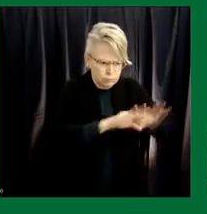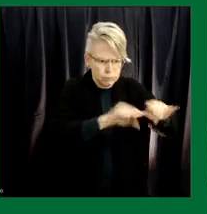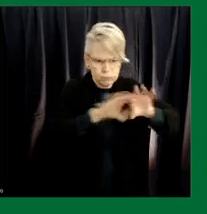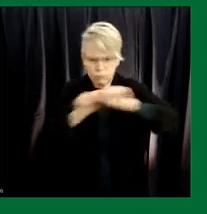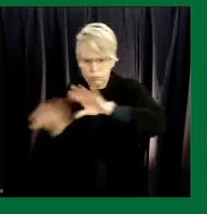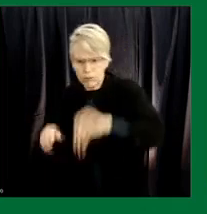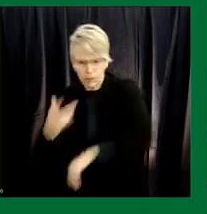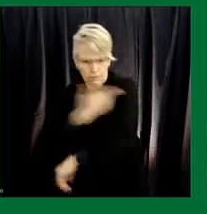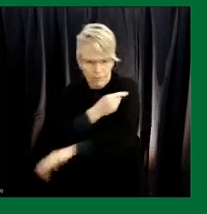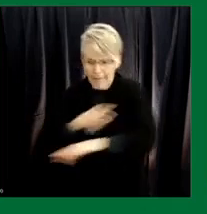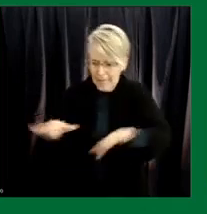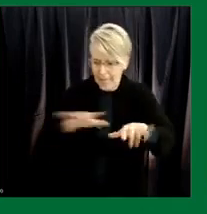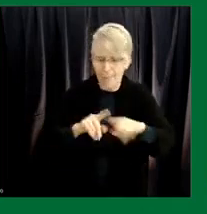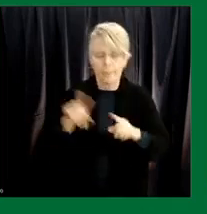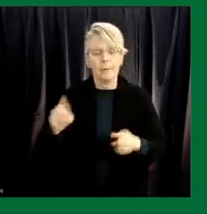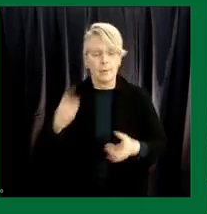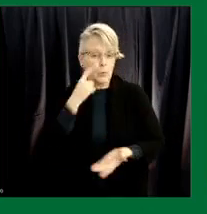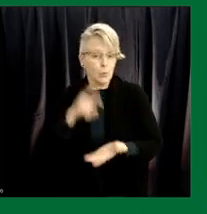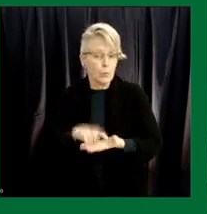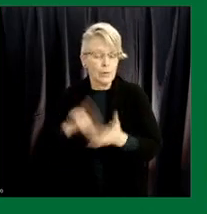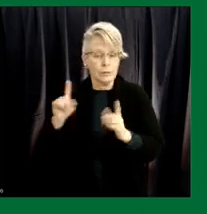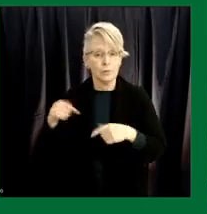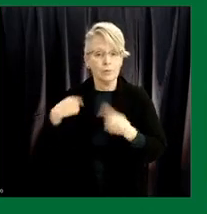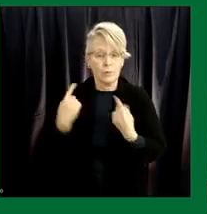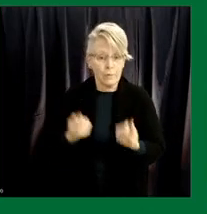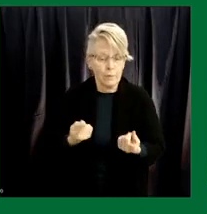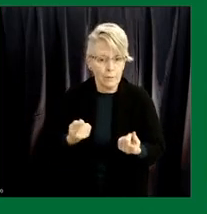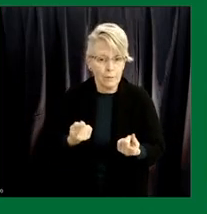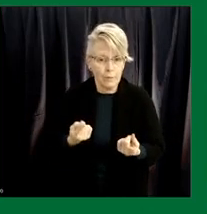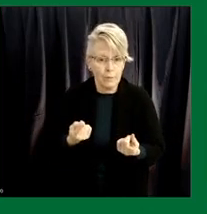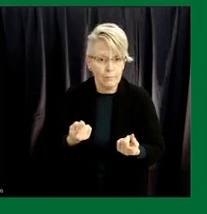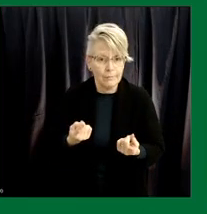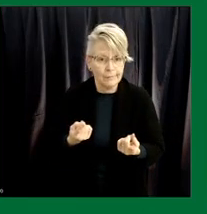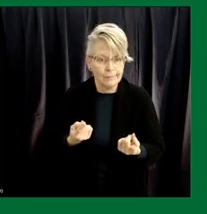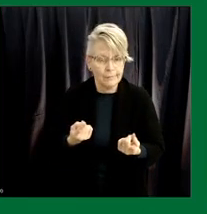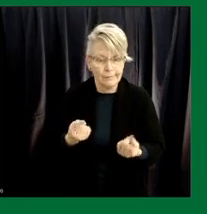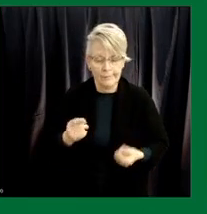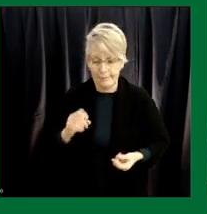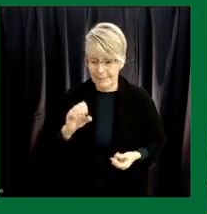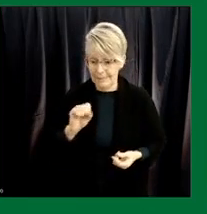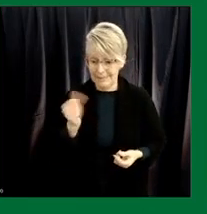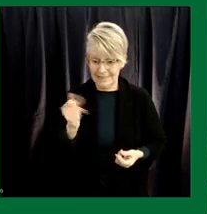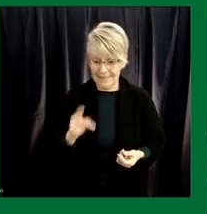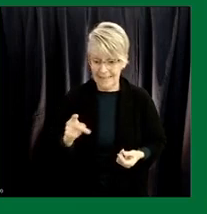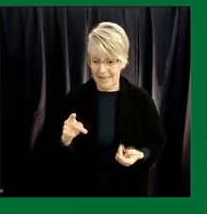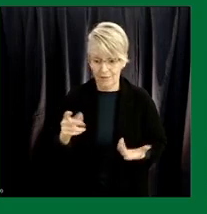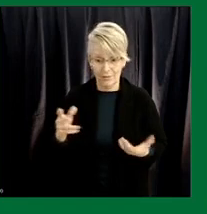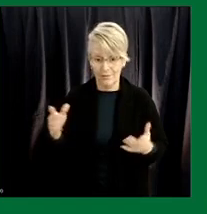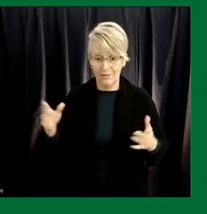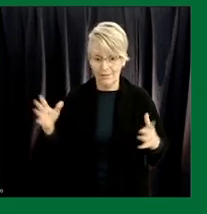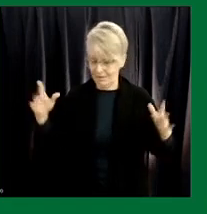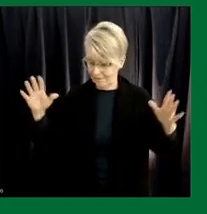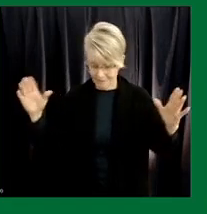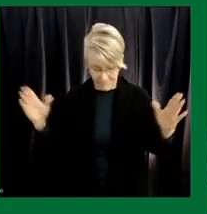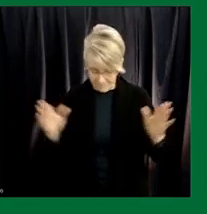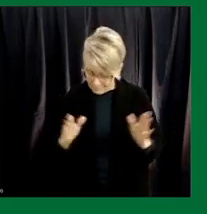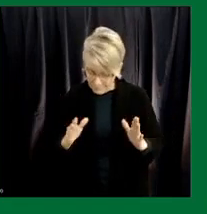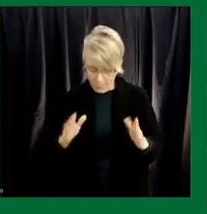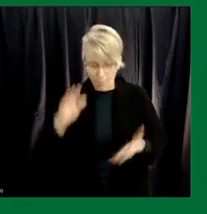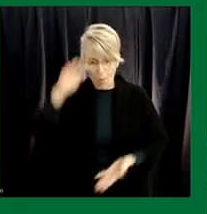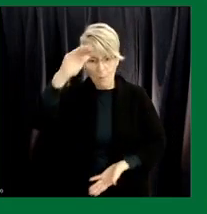i think we need to recognize that so far even though you know saskatchewan is a vast province in terms of geography you know